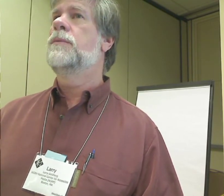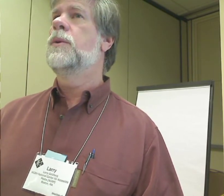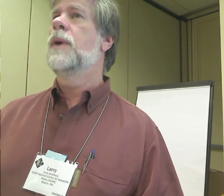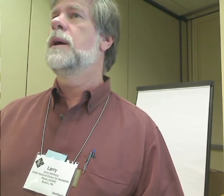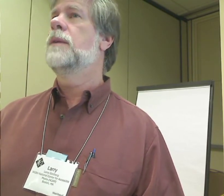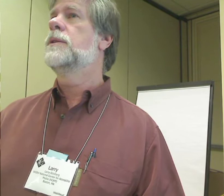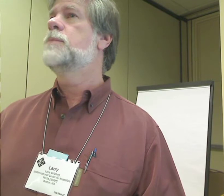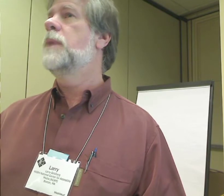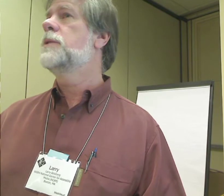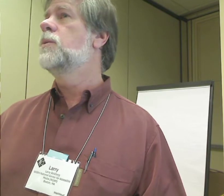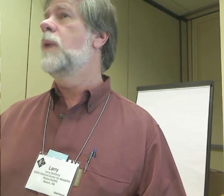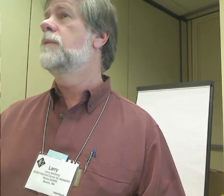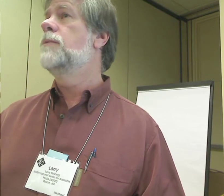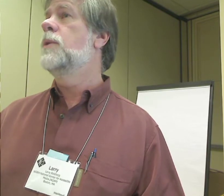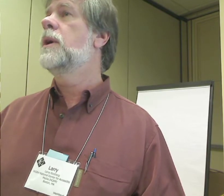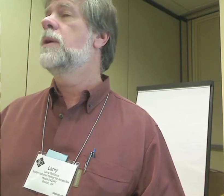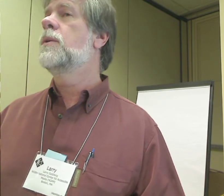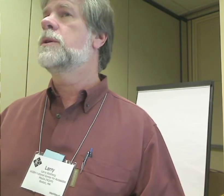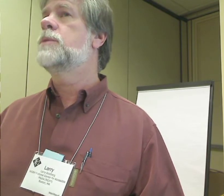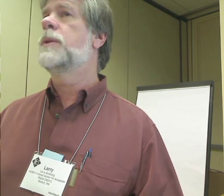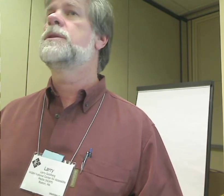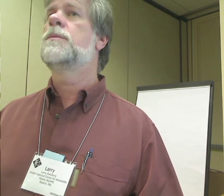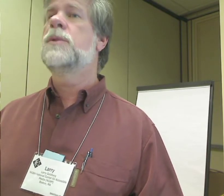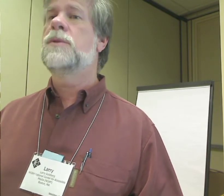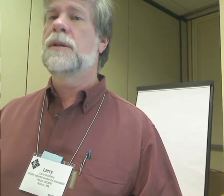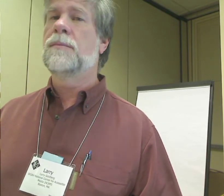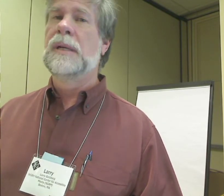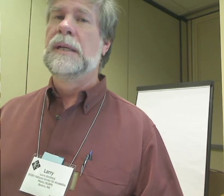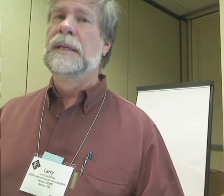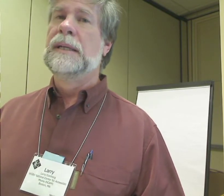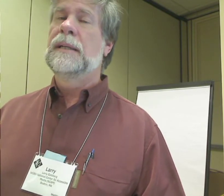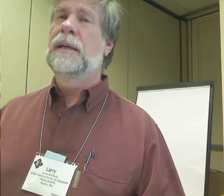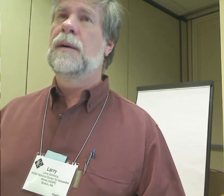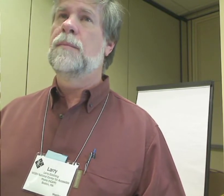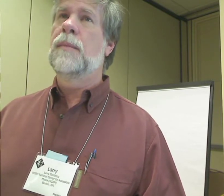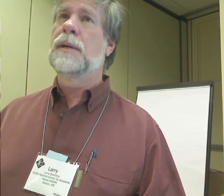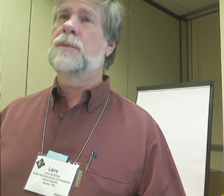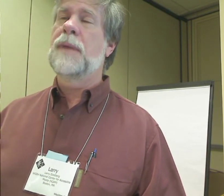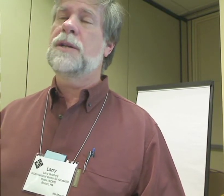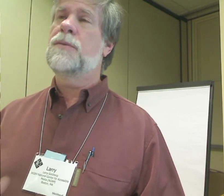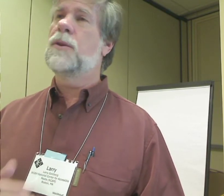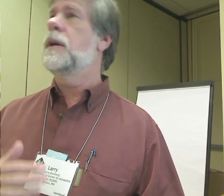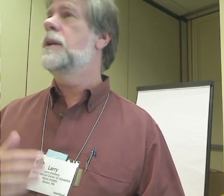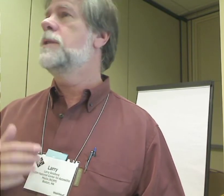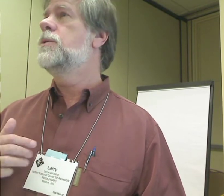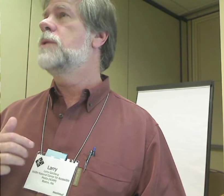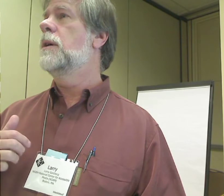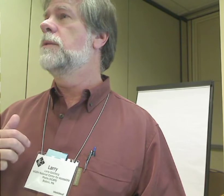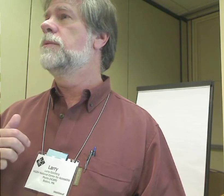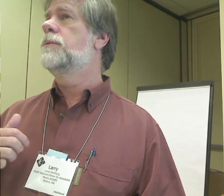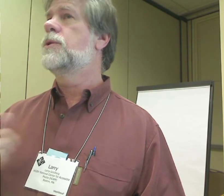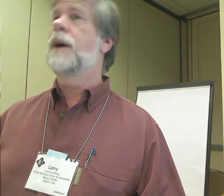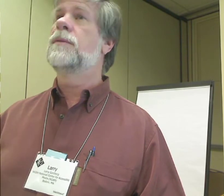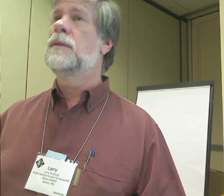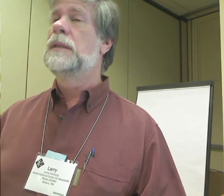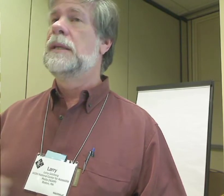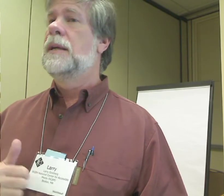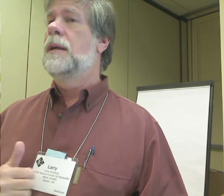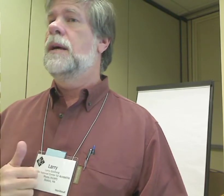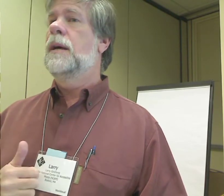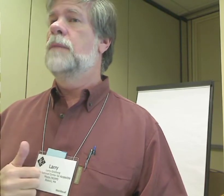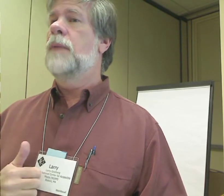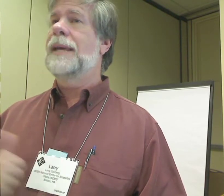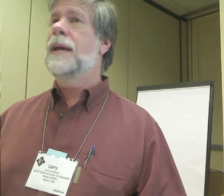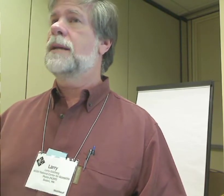if you have a special way of viewing or experiencing a museum. Especially if you're looking at issues of travel.